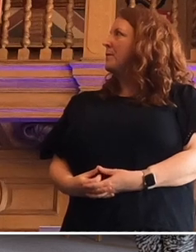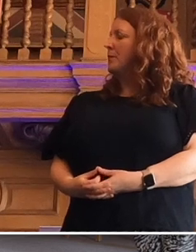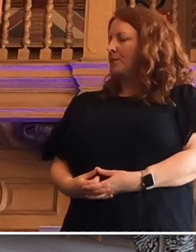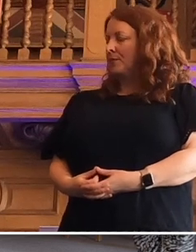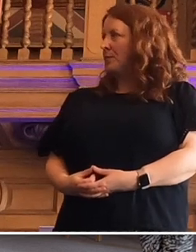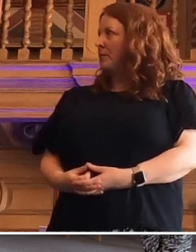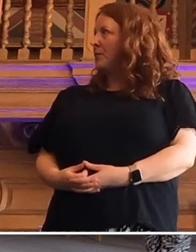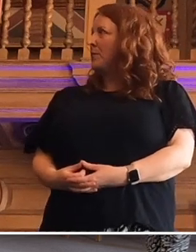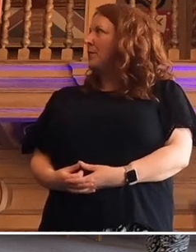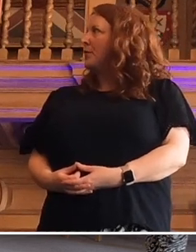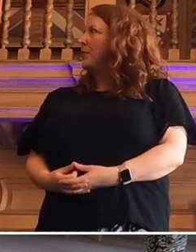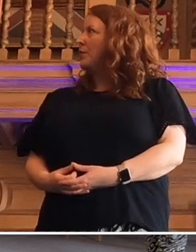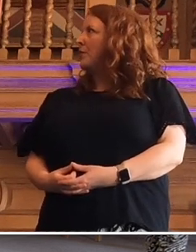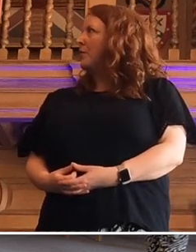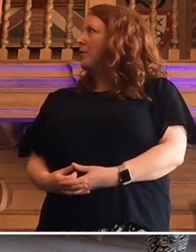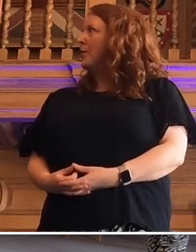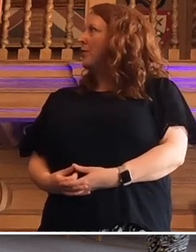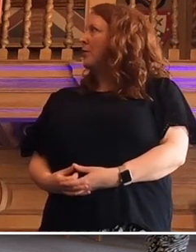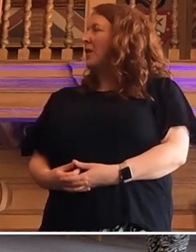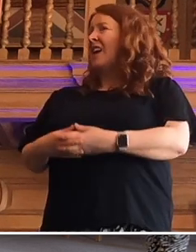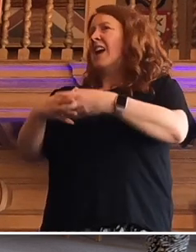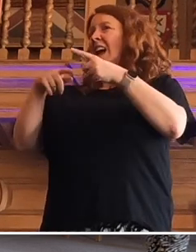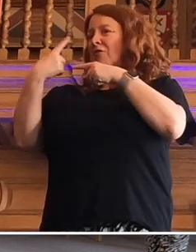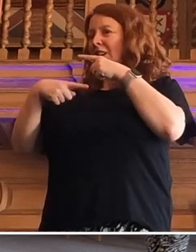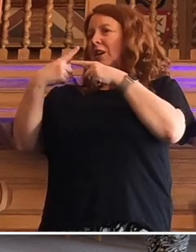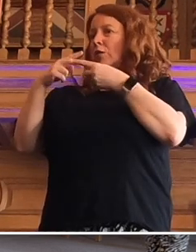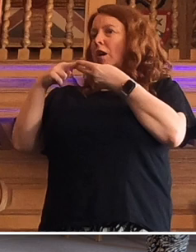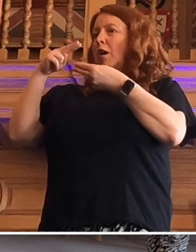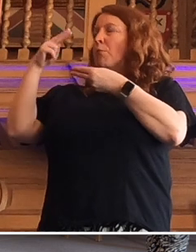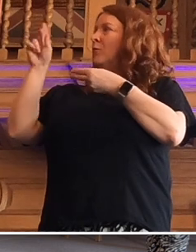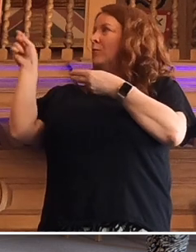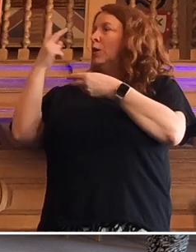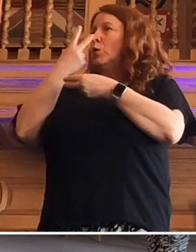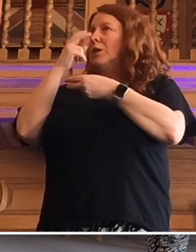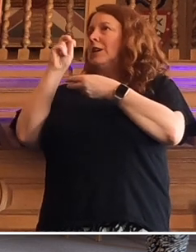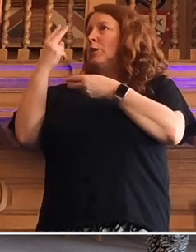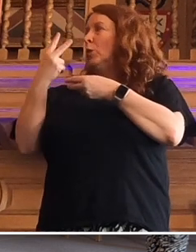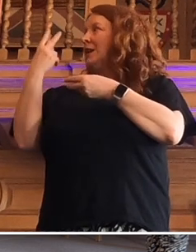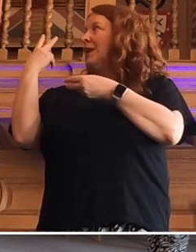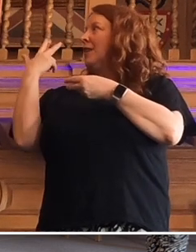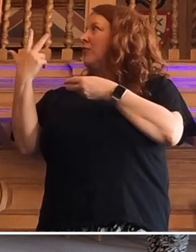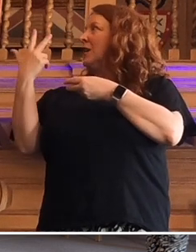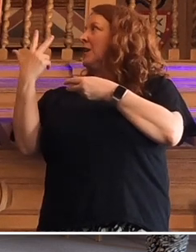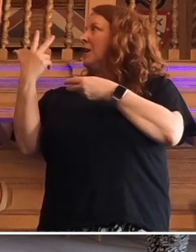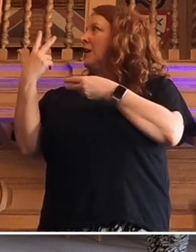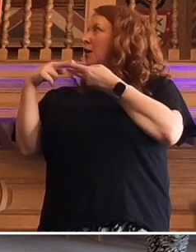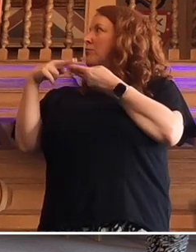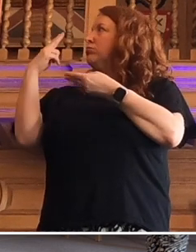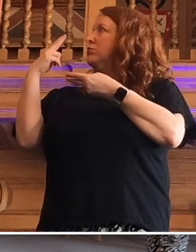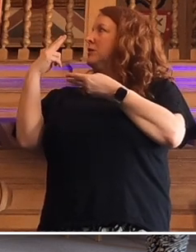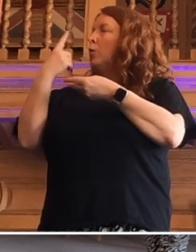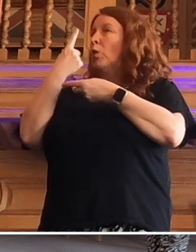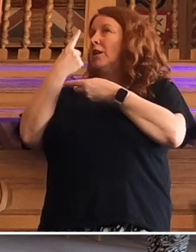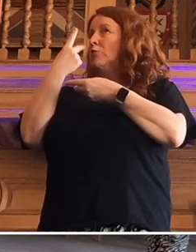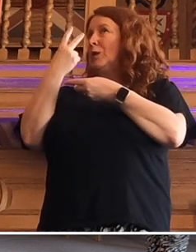By year, it's going up, and this is 2023, because they're desperate.